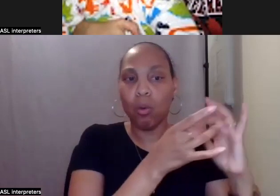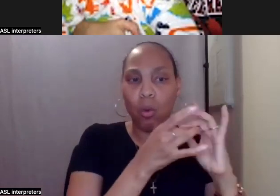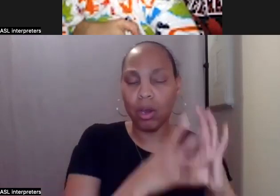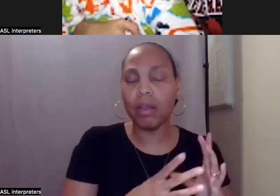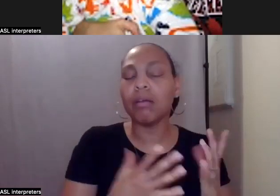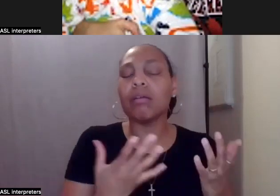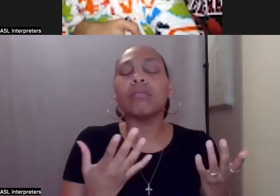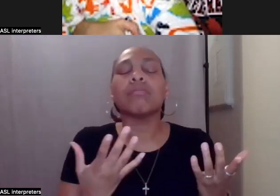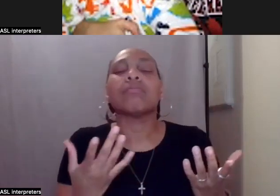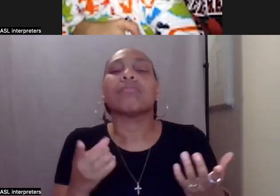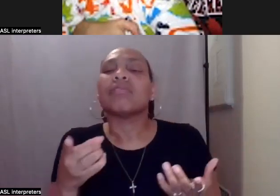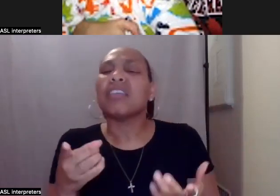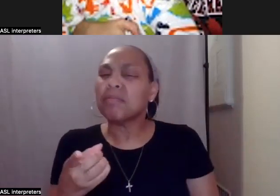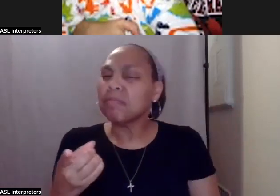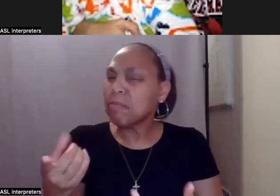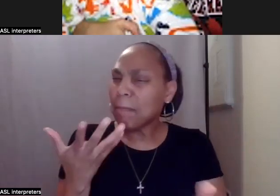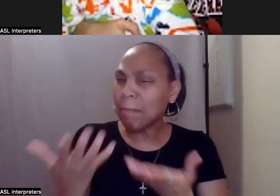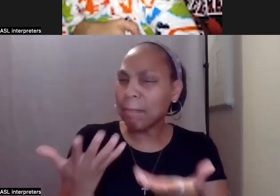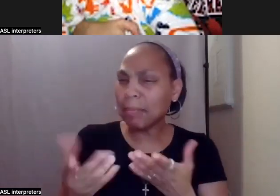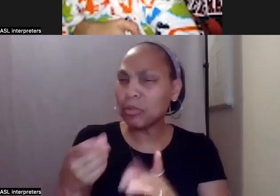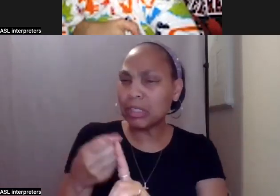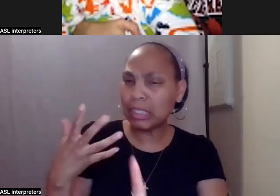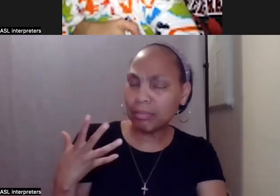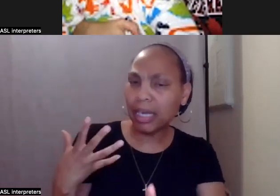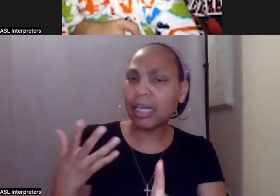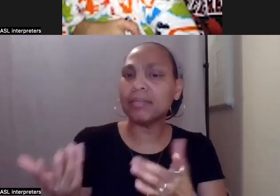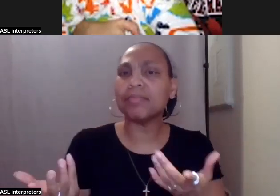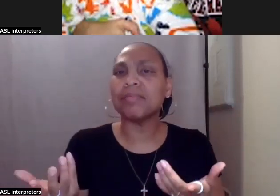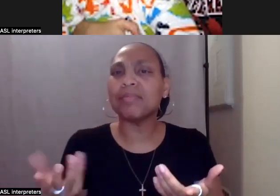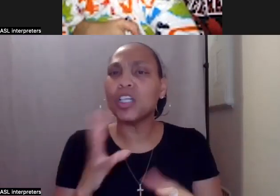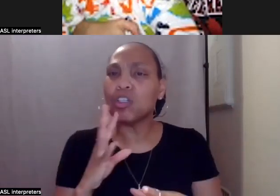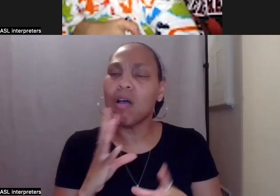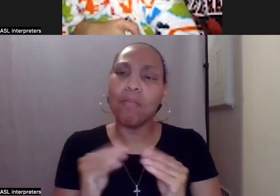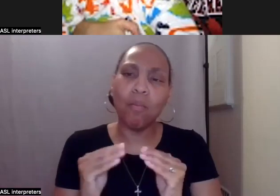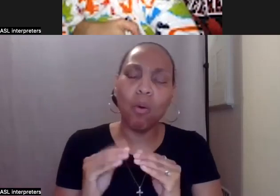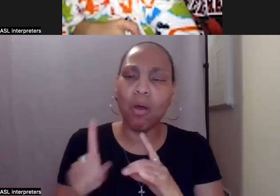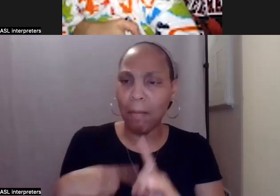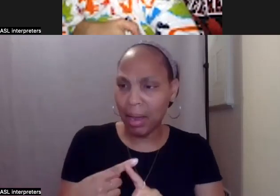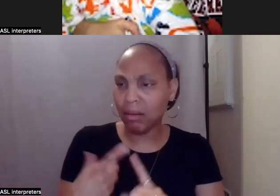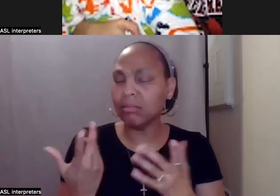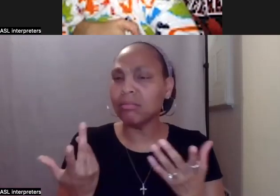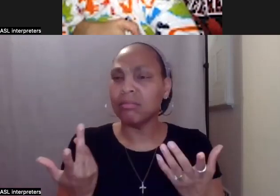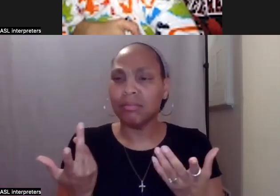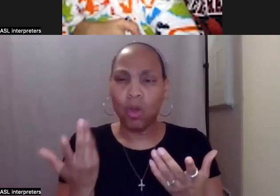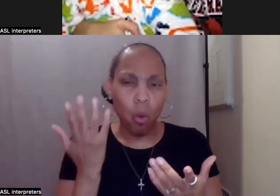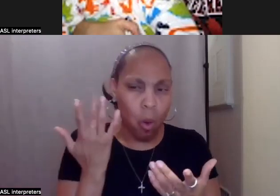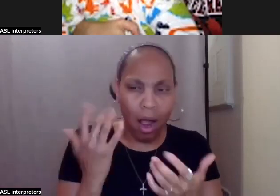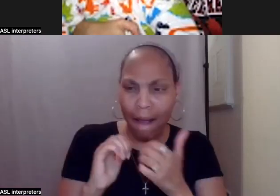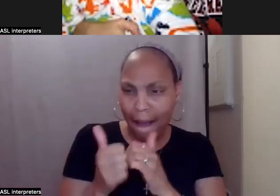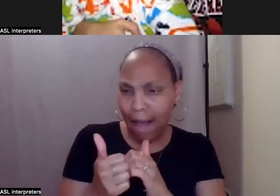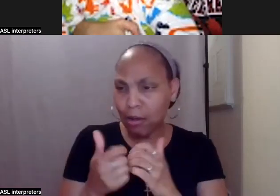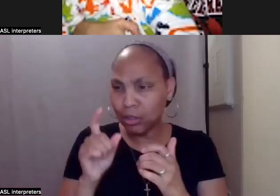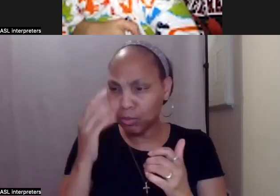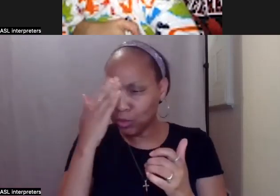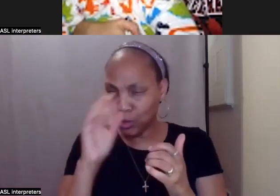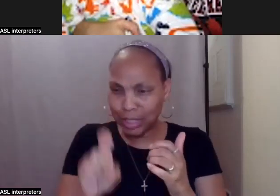requested support broker service and why do you think this is the, you know, that might be the one, and maybe there's more than one, Jen. Um,